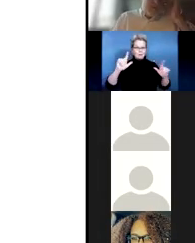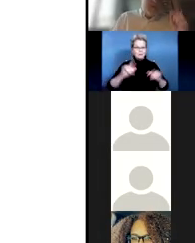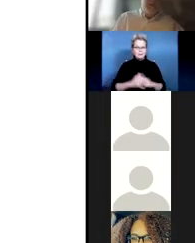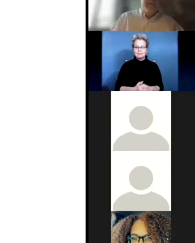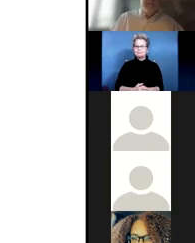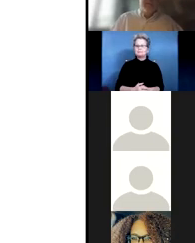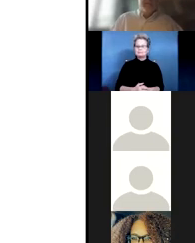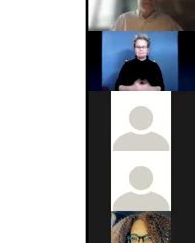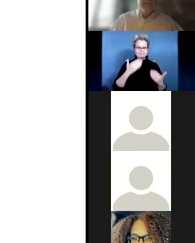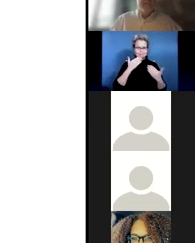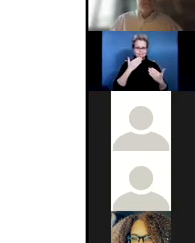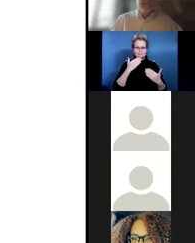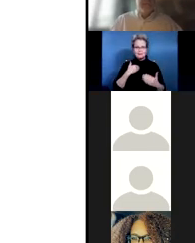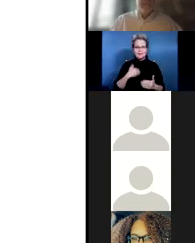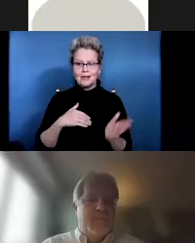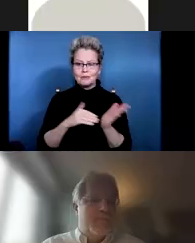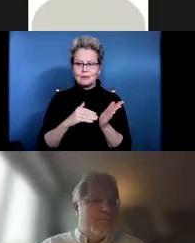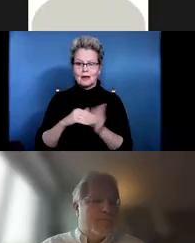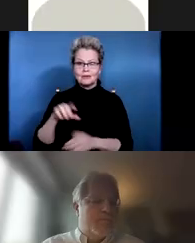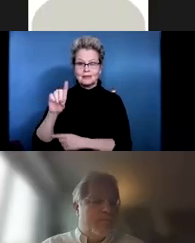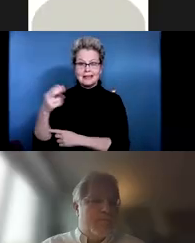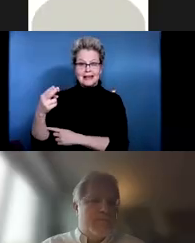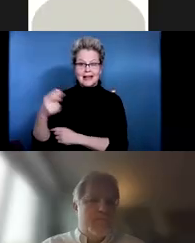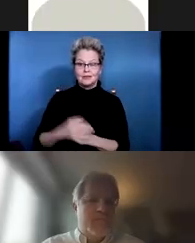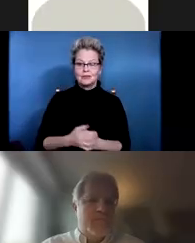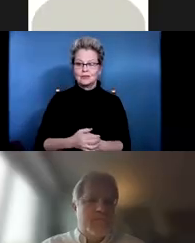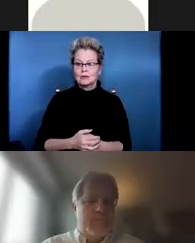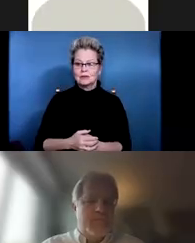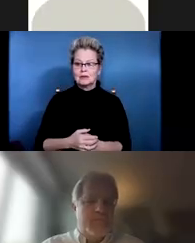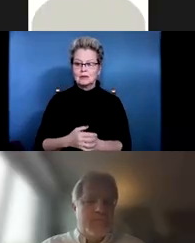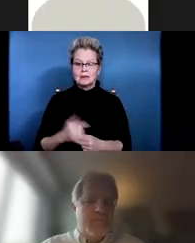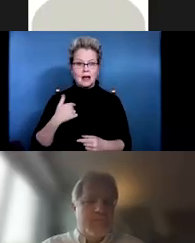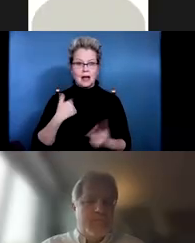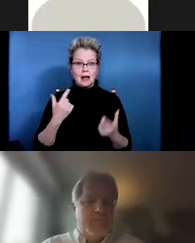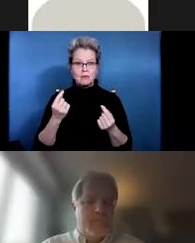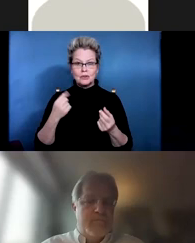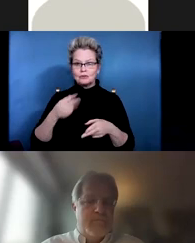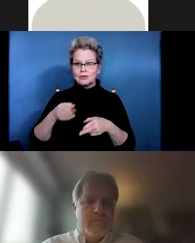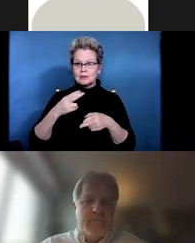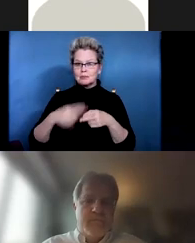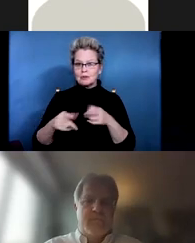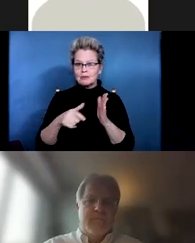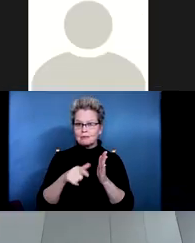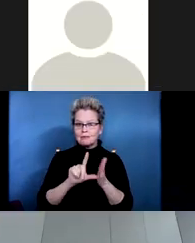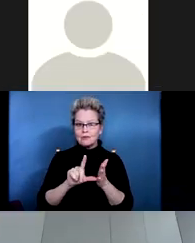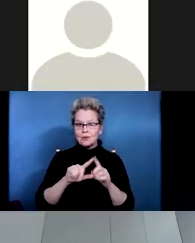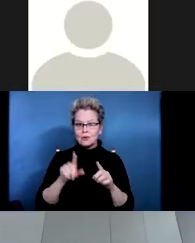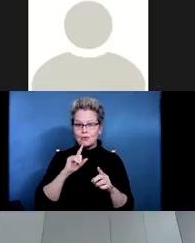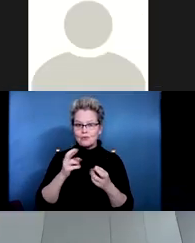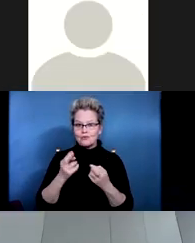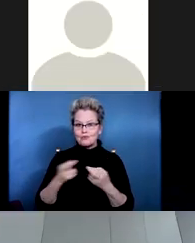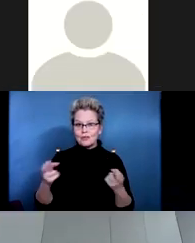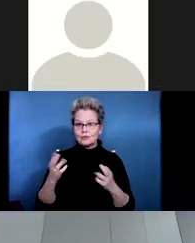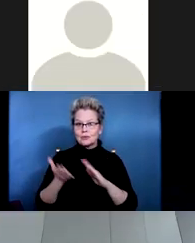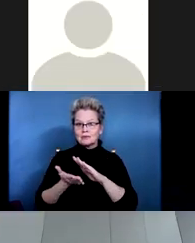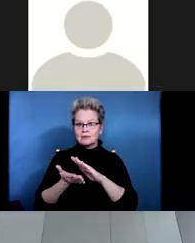Thank you, Trevor. I'm going to briefly review resource facilitation in